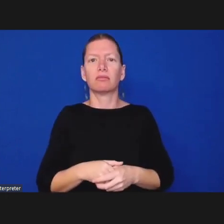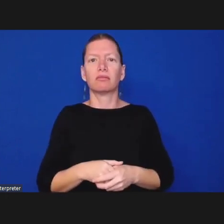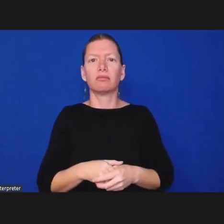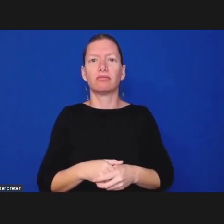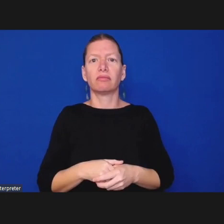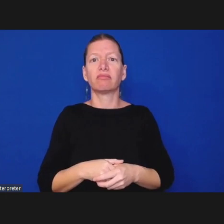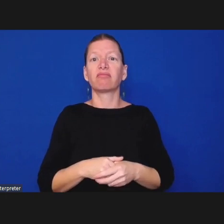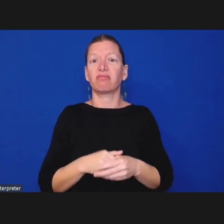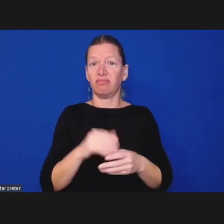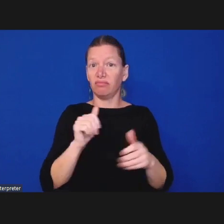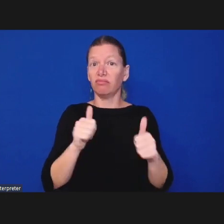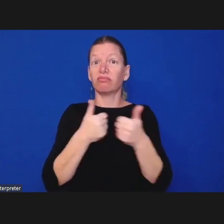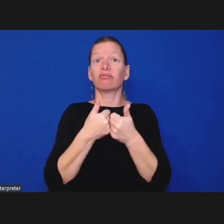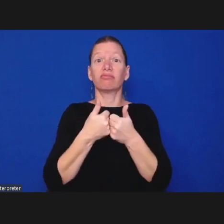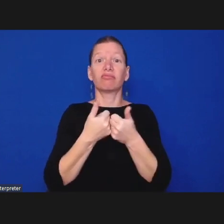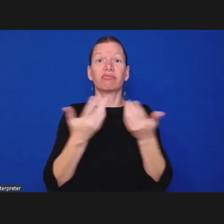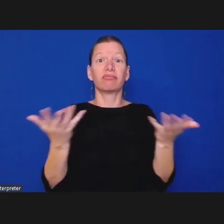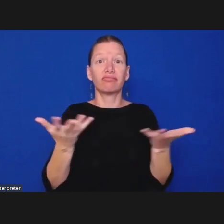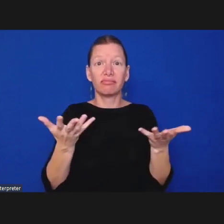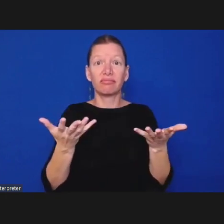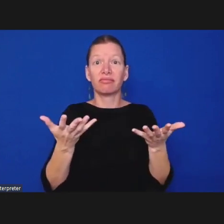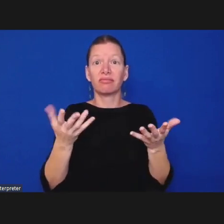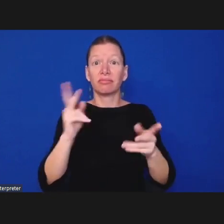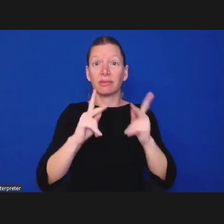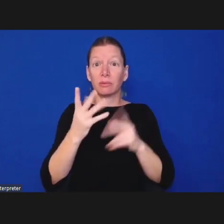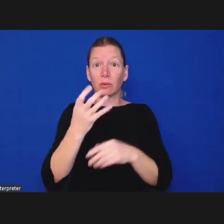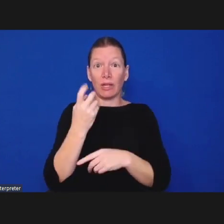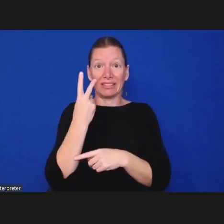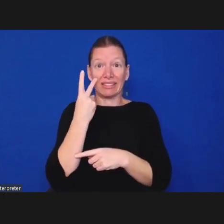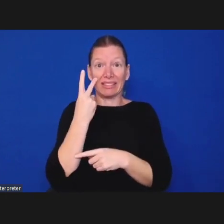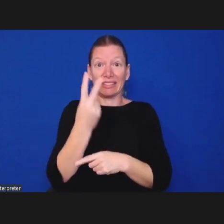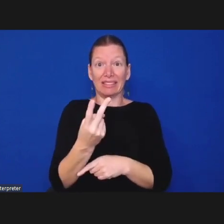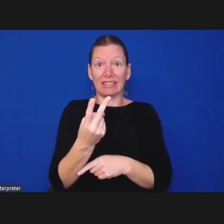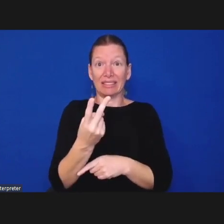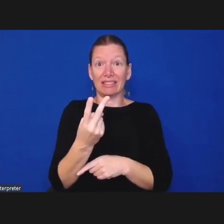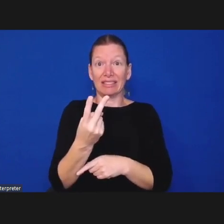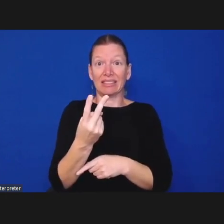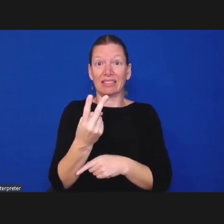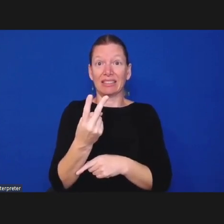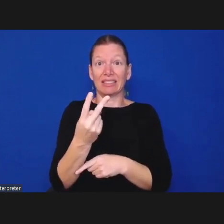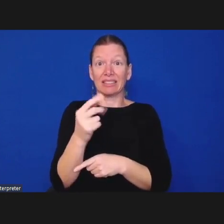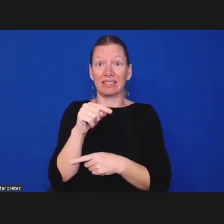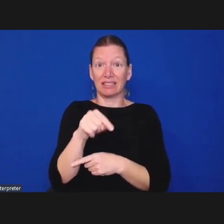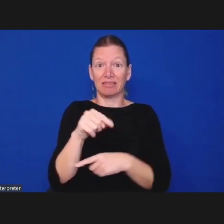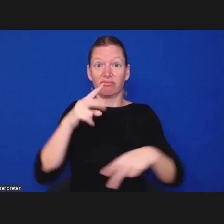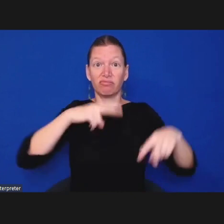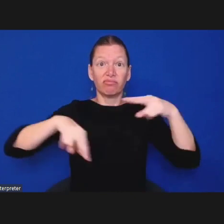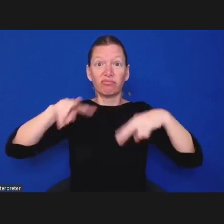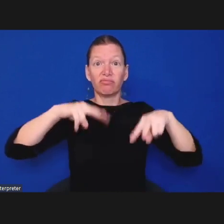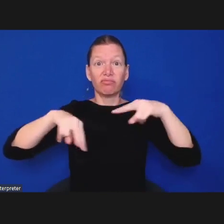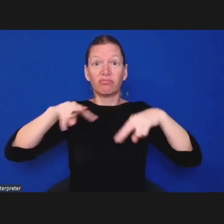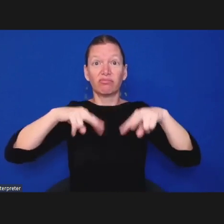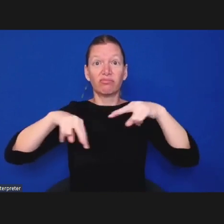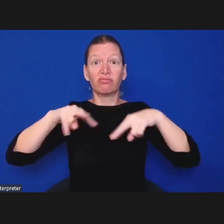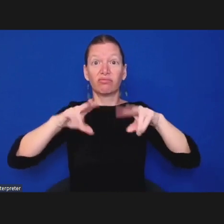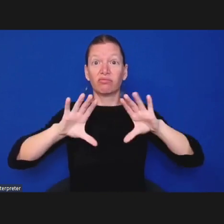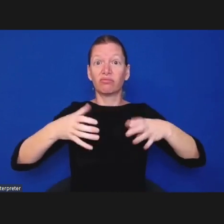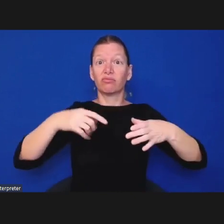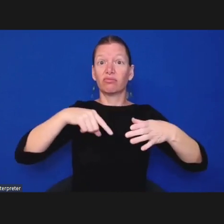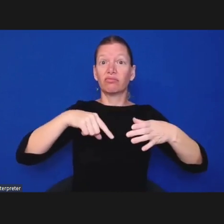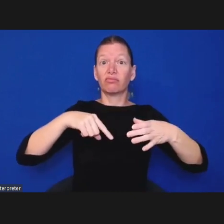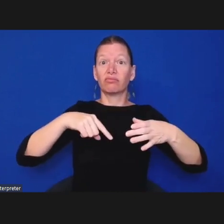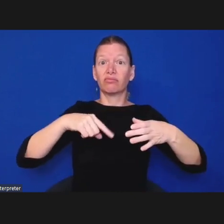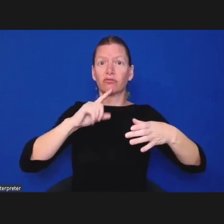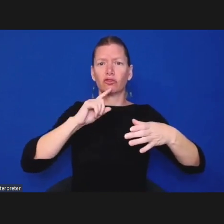agency to be an activist group or they want the oversight agency to be an entity that is specifically speaking for